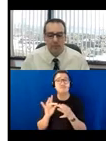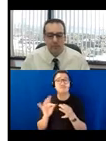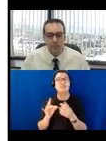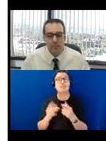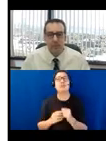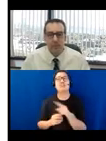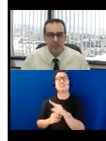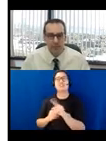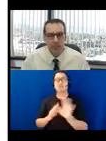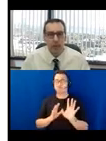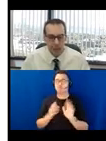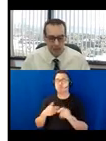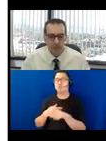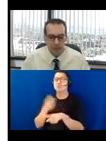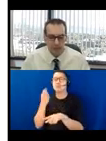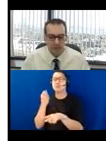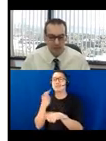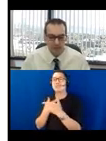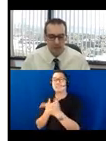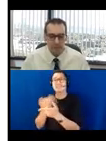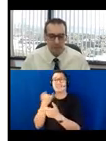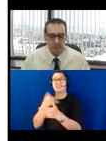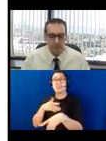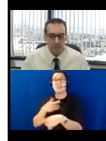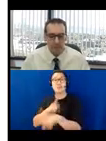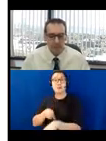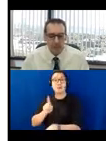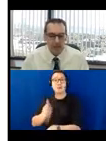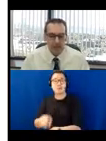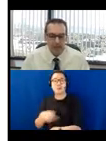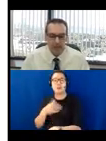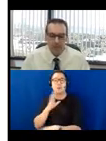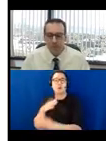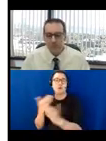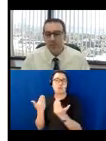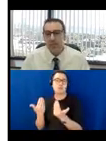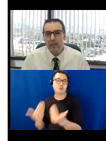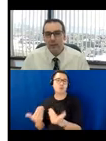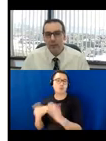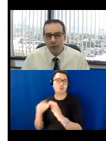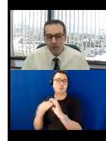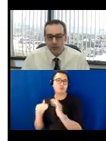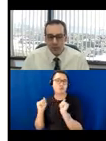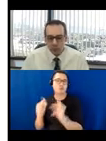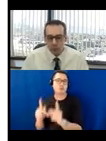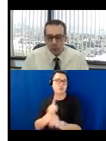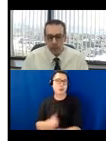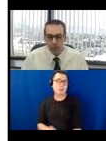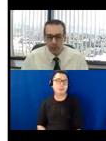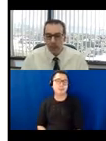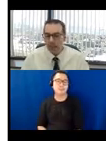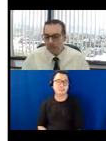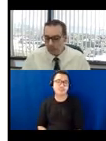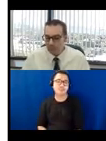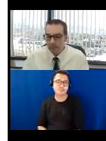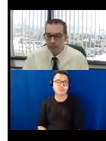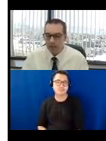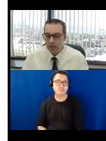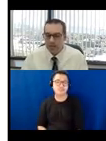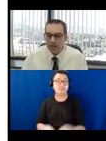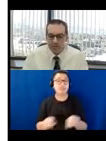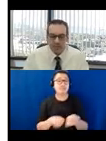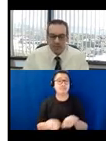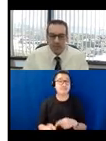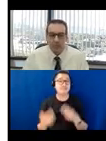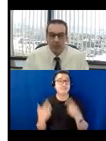unable to answer during this event will also be emailed to you. As mentioned at the beginning, we also hope, with fingers